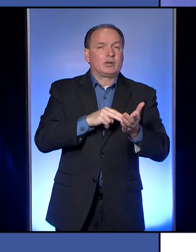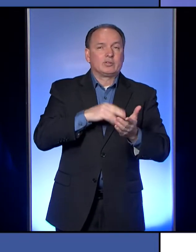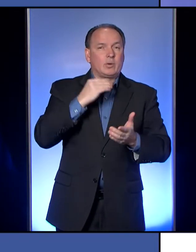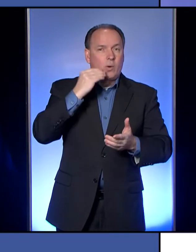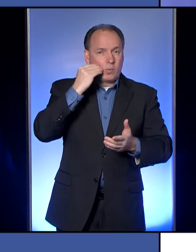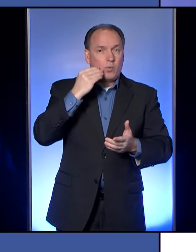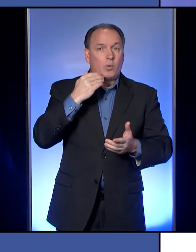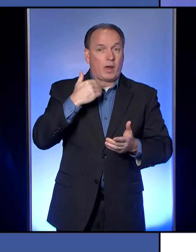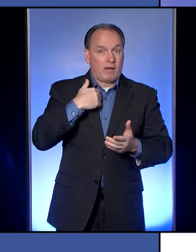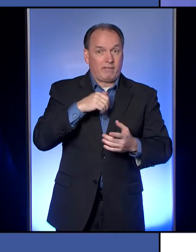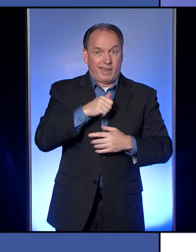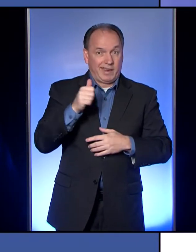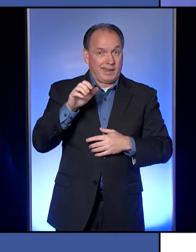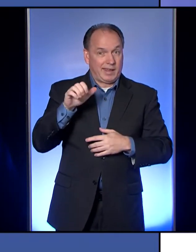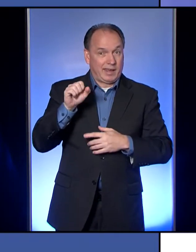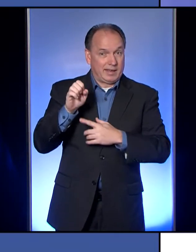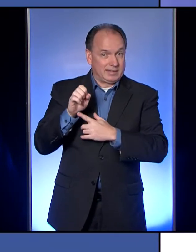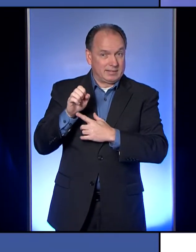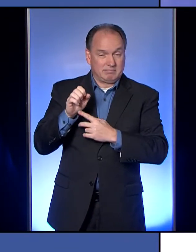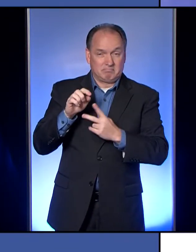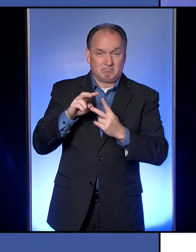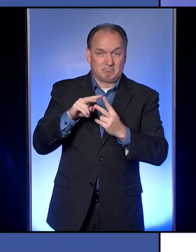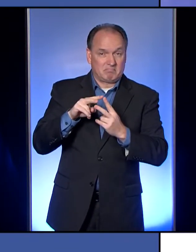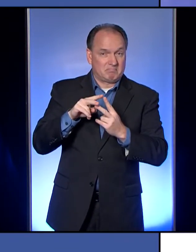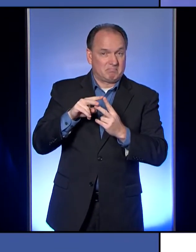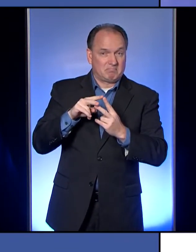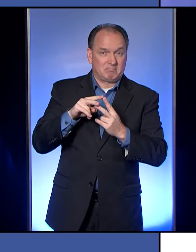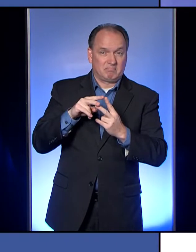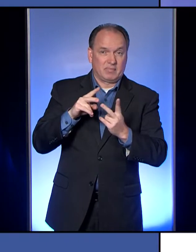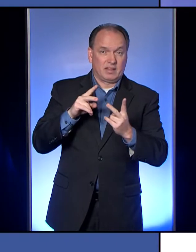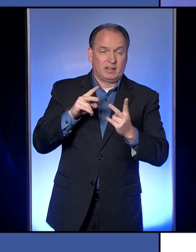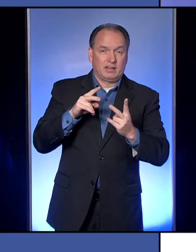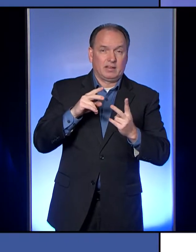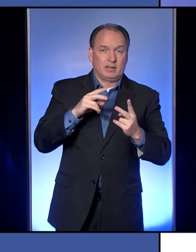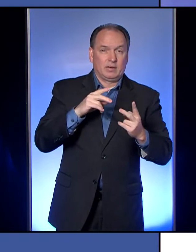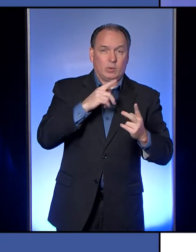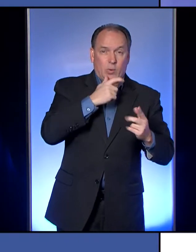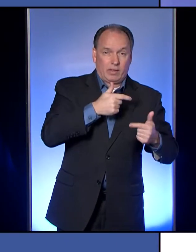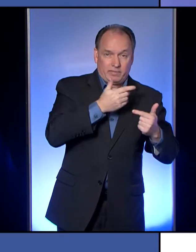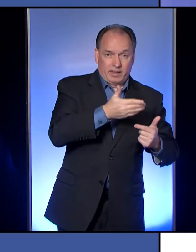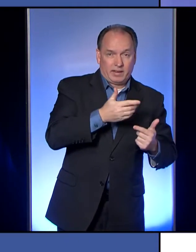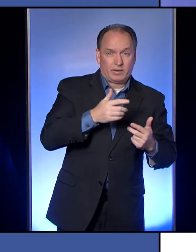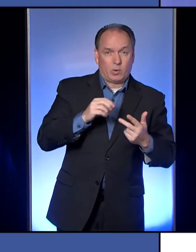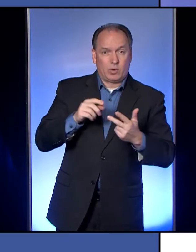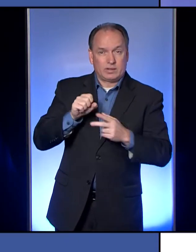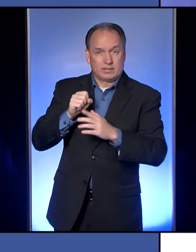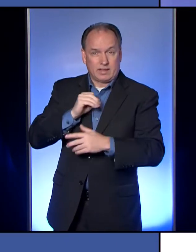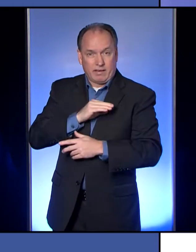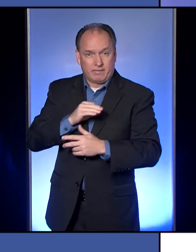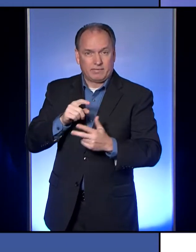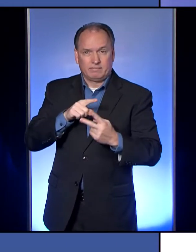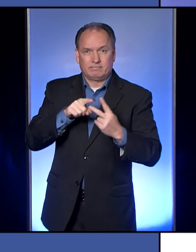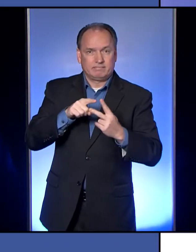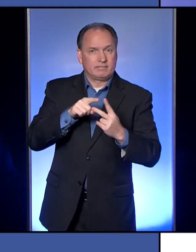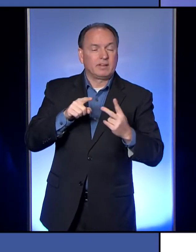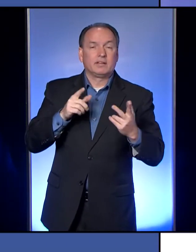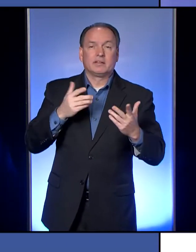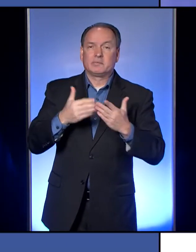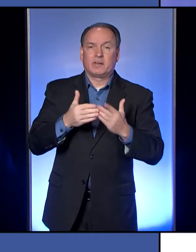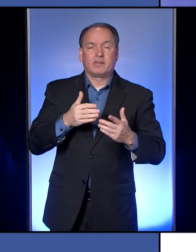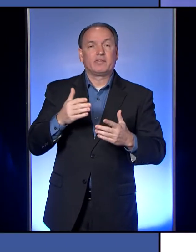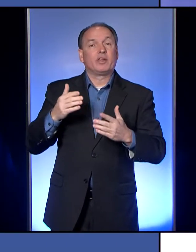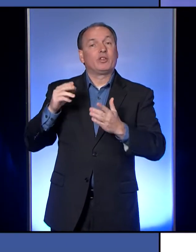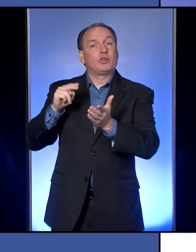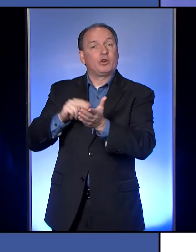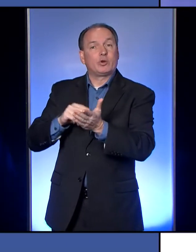does have any cases, whether it be a resident who lives there or their staffing, then that nursing home is responsible